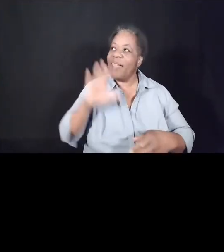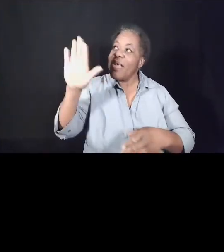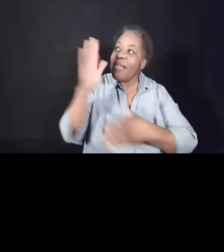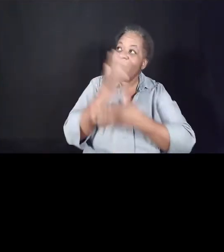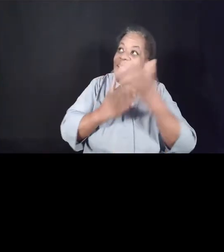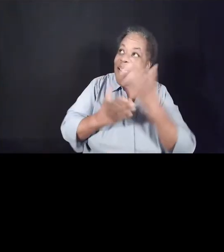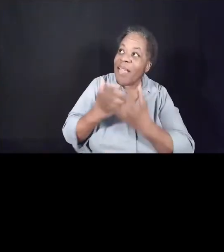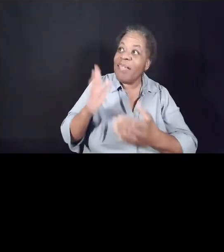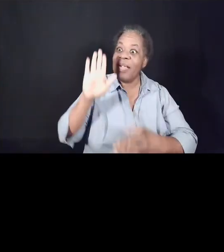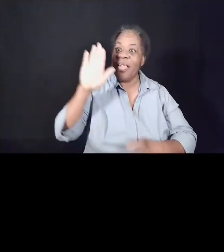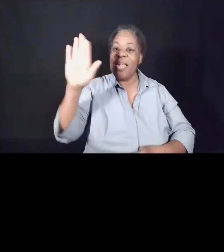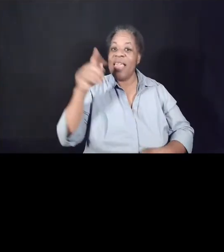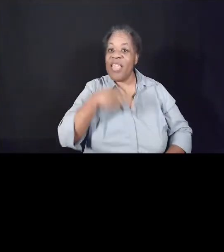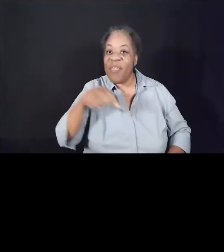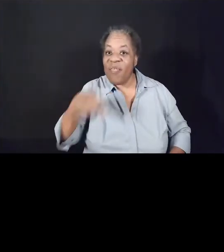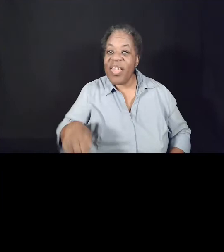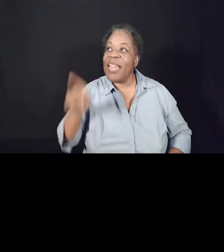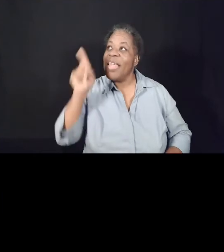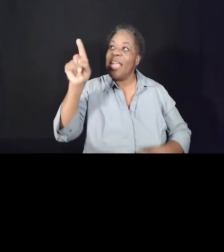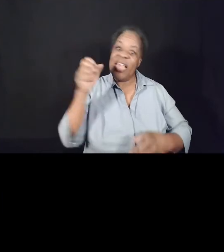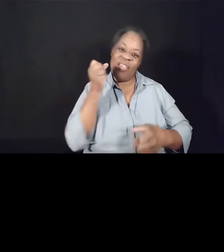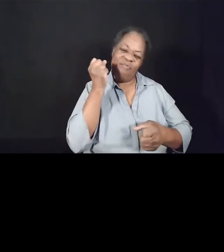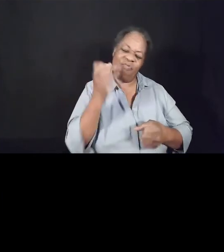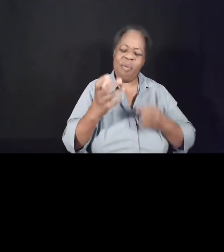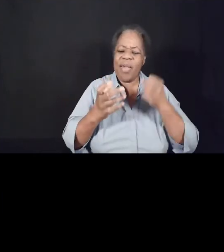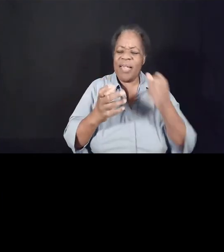and his voice in this world.